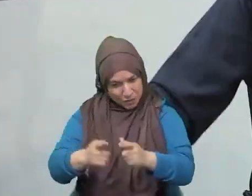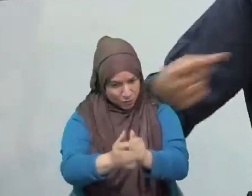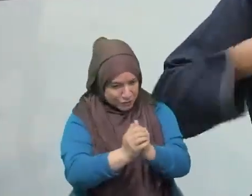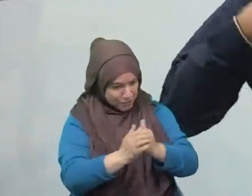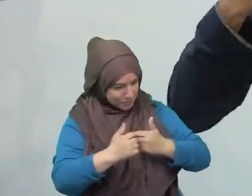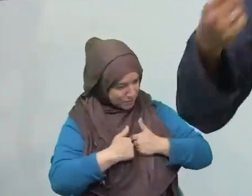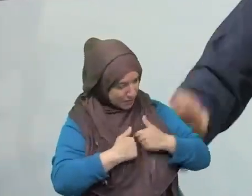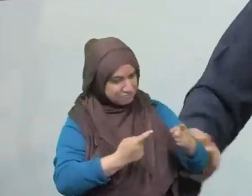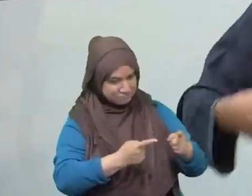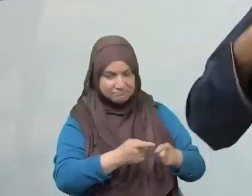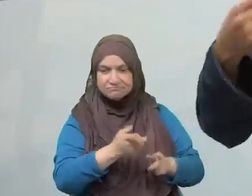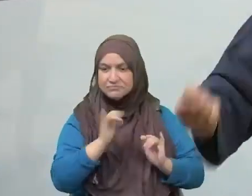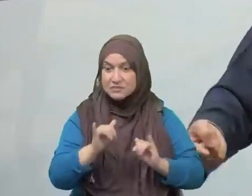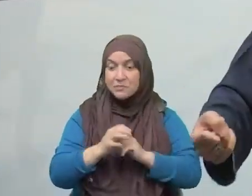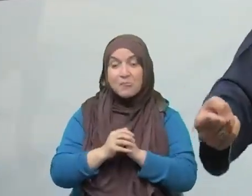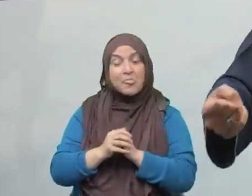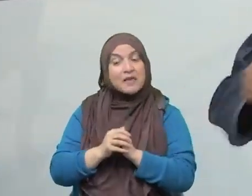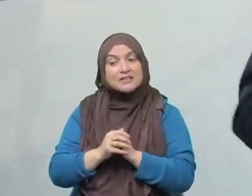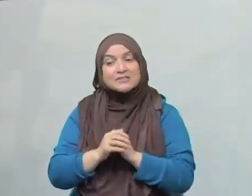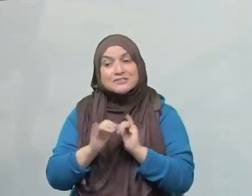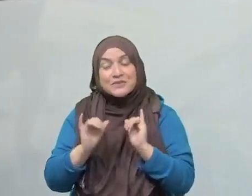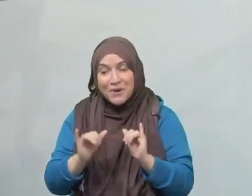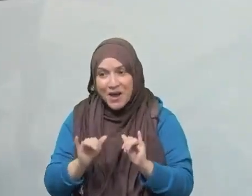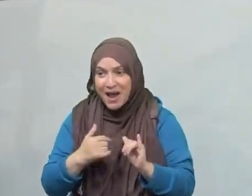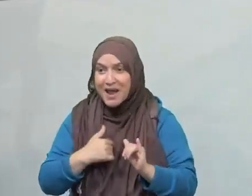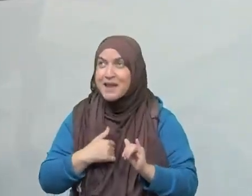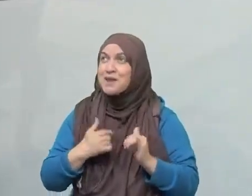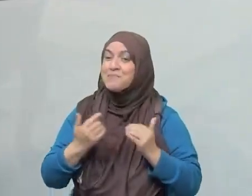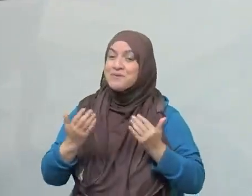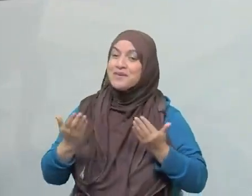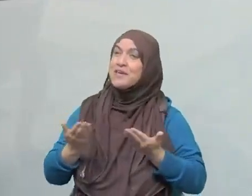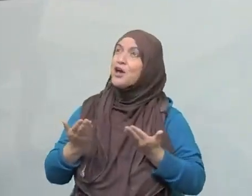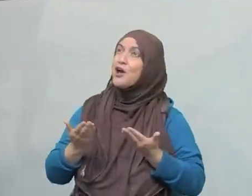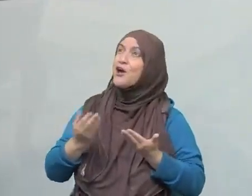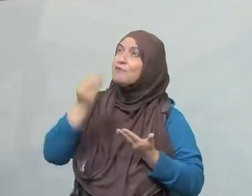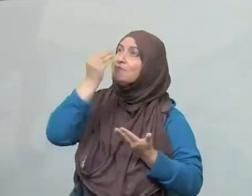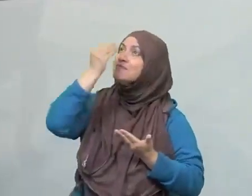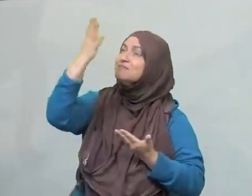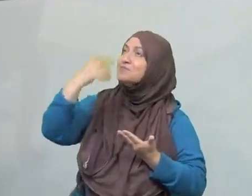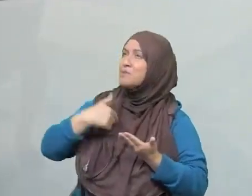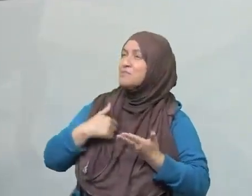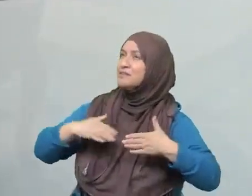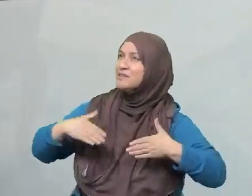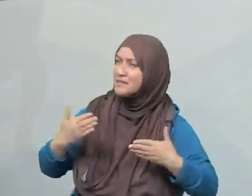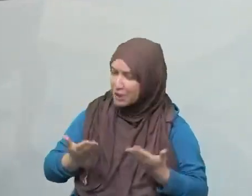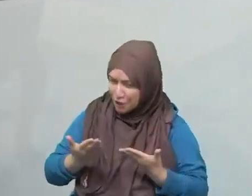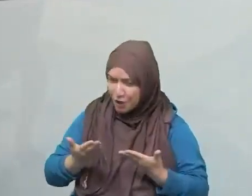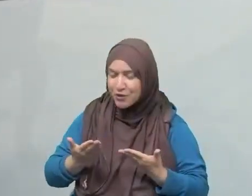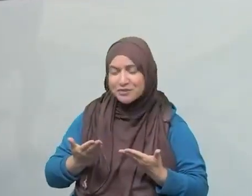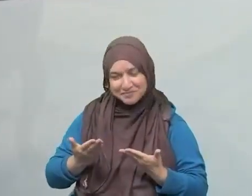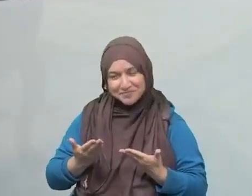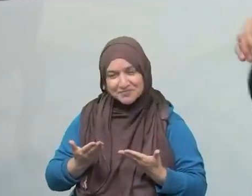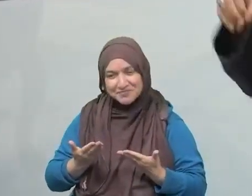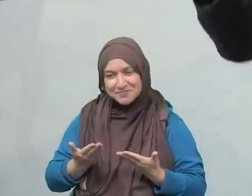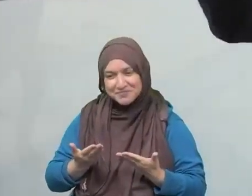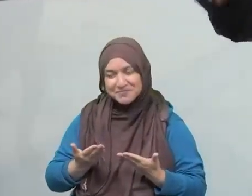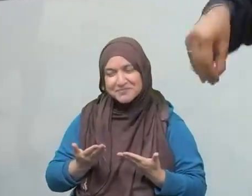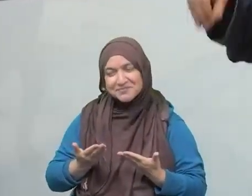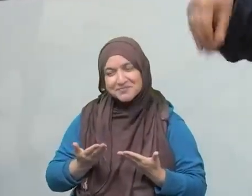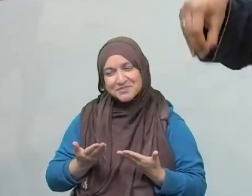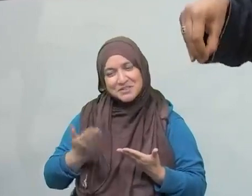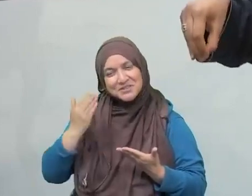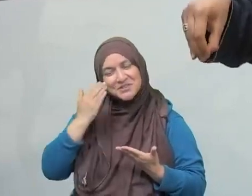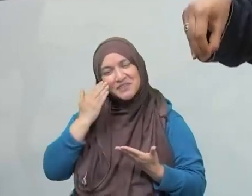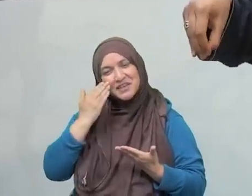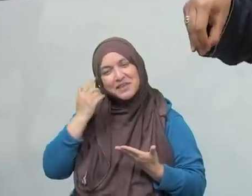Allahumma la bayk, here I come, oh Allah, here I come. Everything surrounds this element of Tawheed, this oneness of Allah. And so on